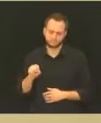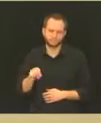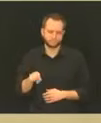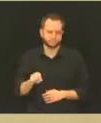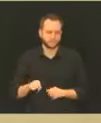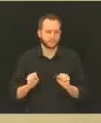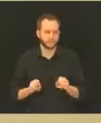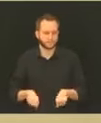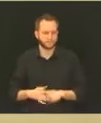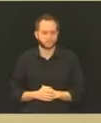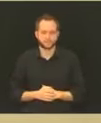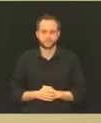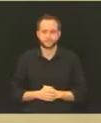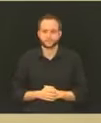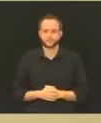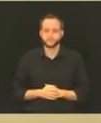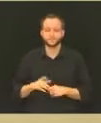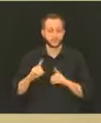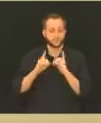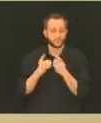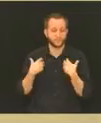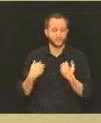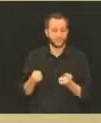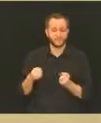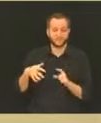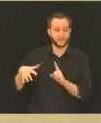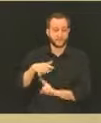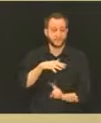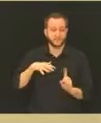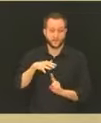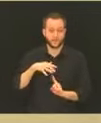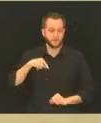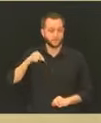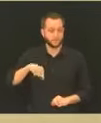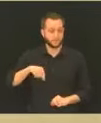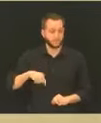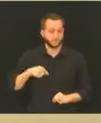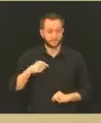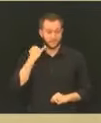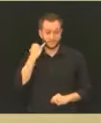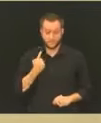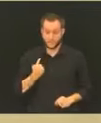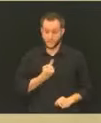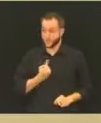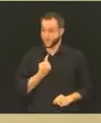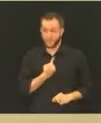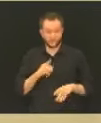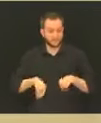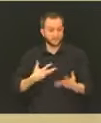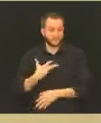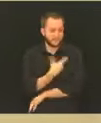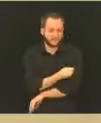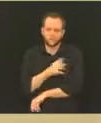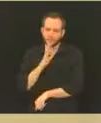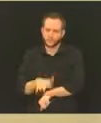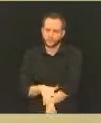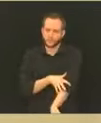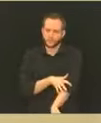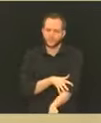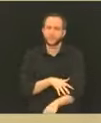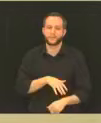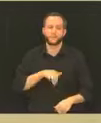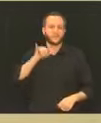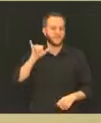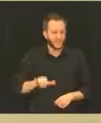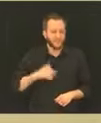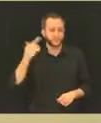Department of Health and Environment alone, if we have to do it, that would be a very slow process. That's why the collaboration with our